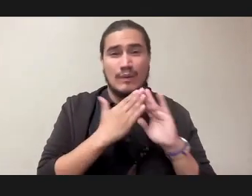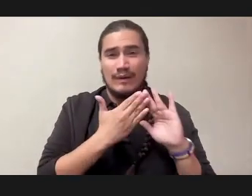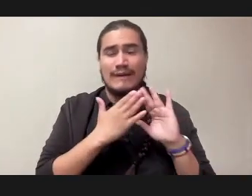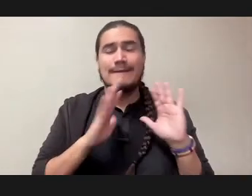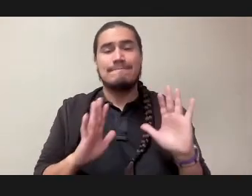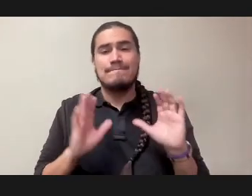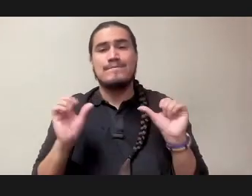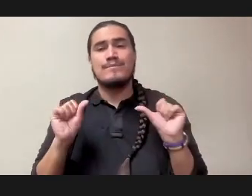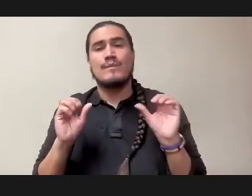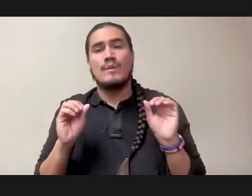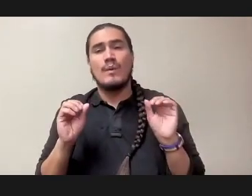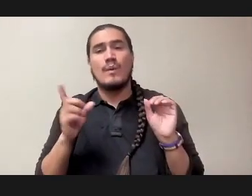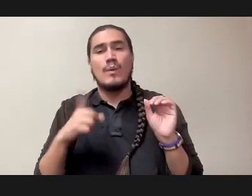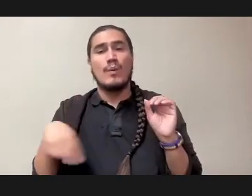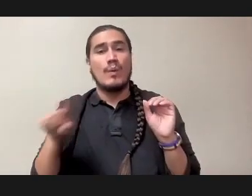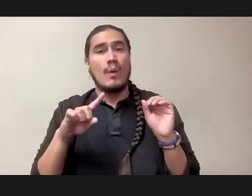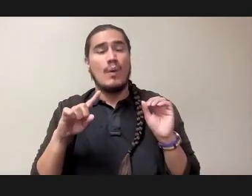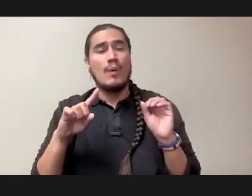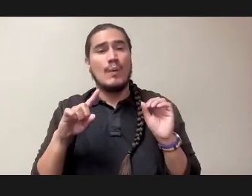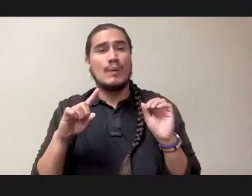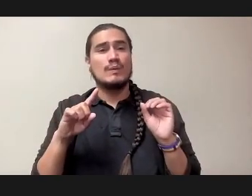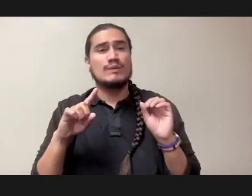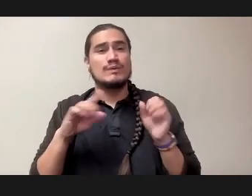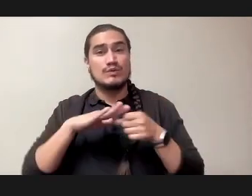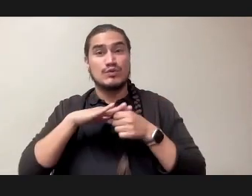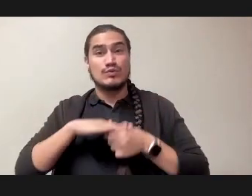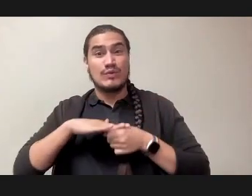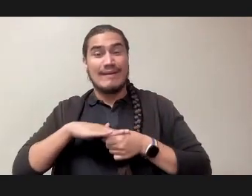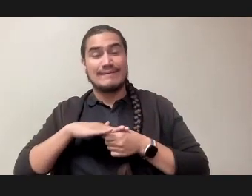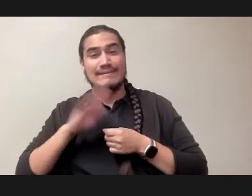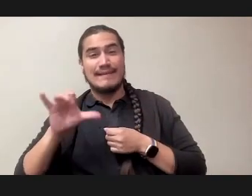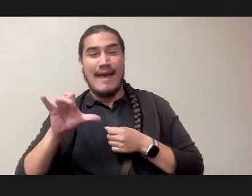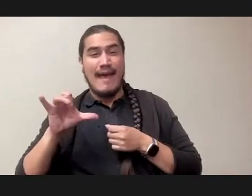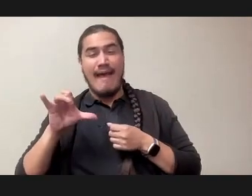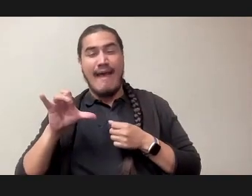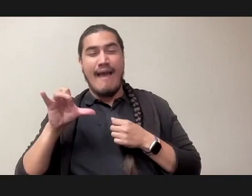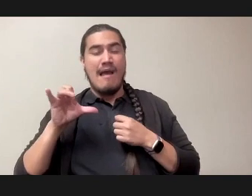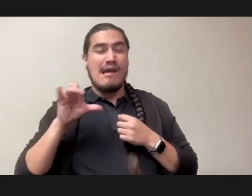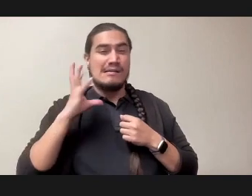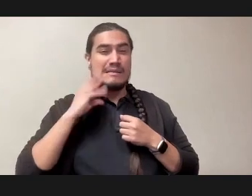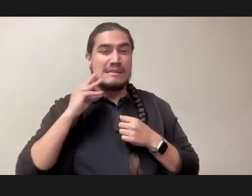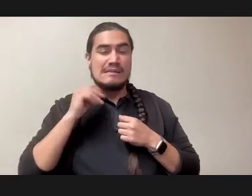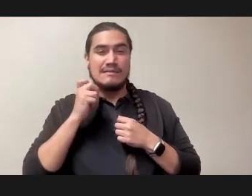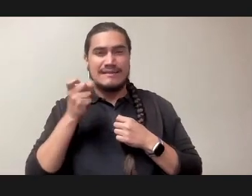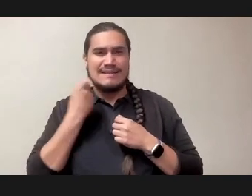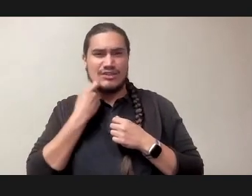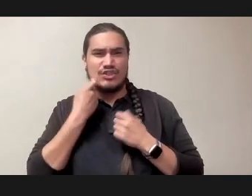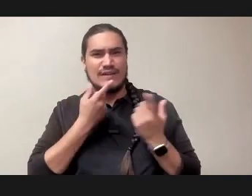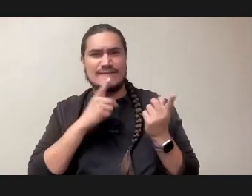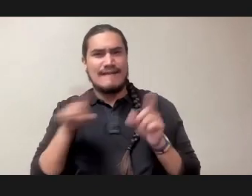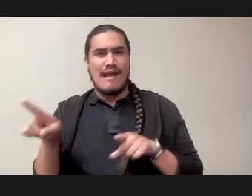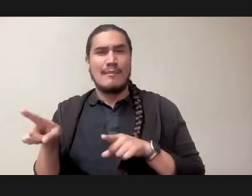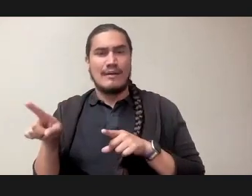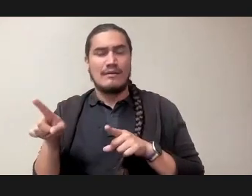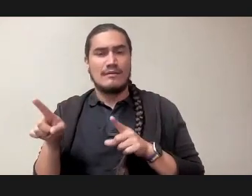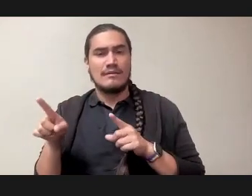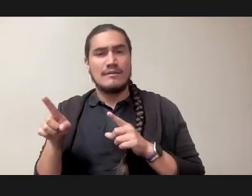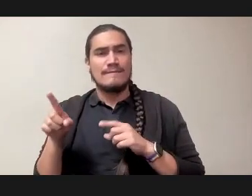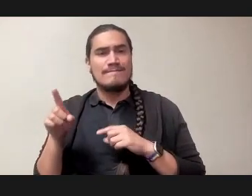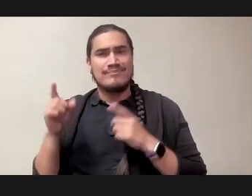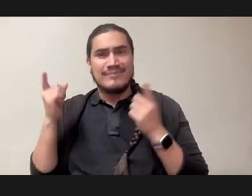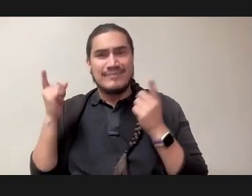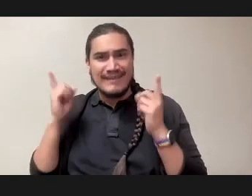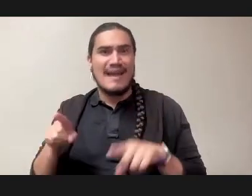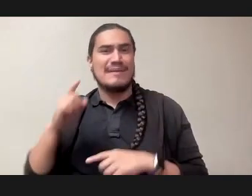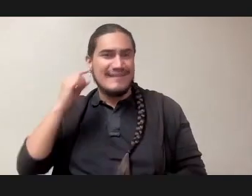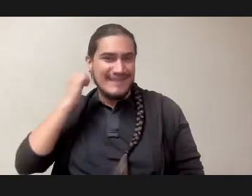Those stresses didn't just happen, as you all know, in the 17th century or in the 20th century. They happen every day.